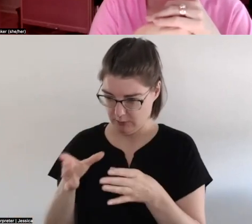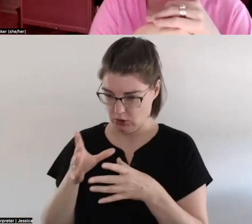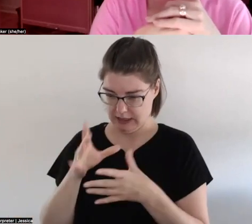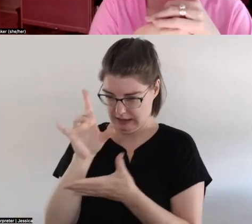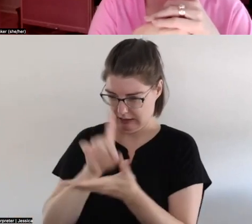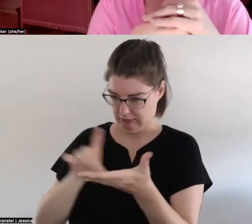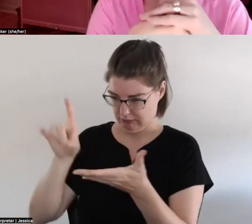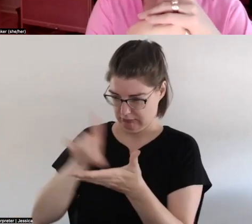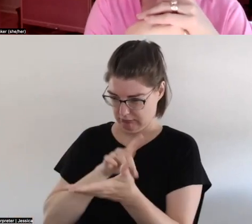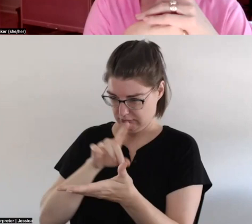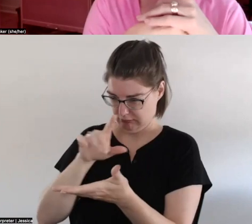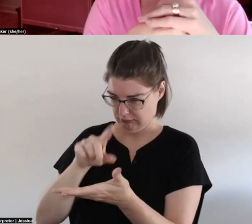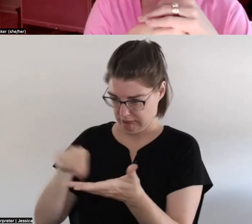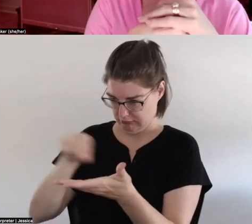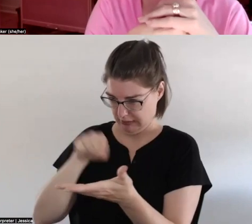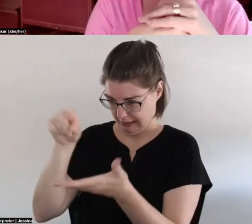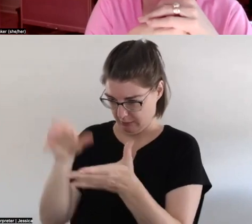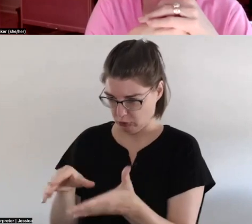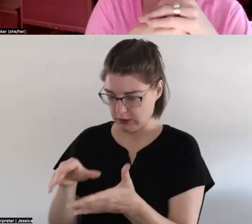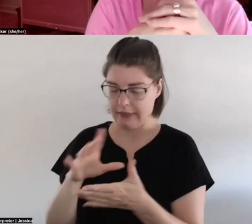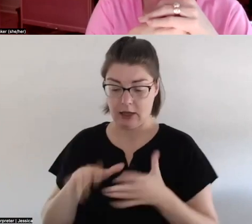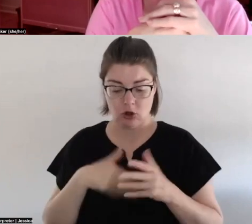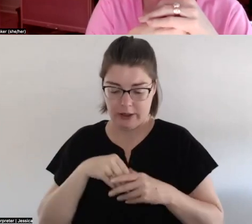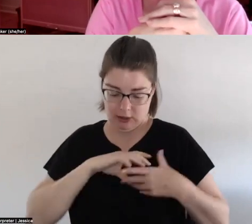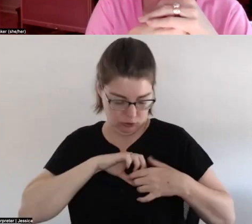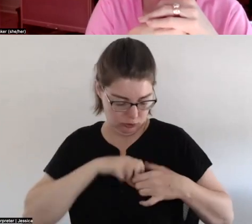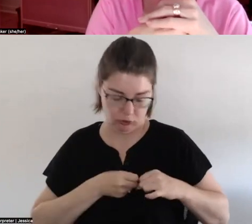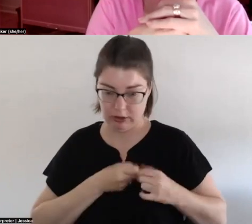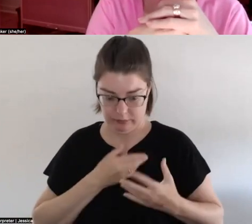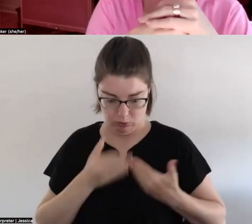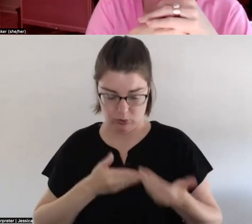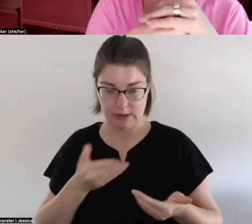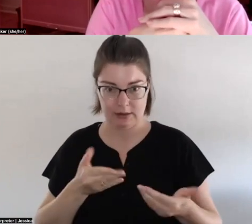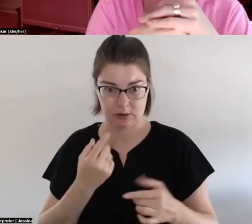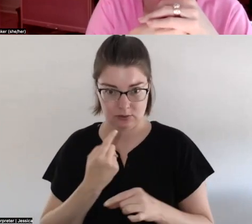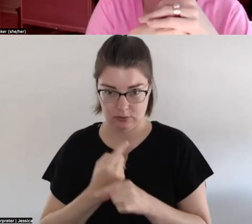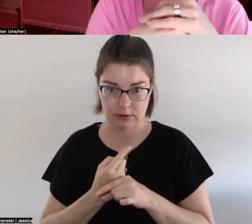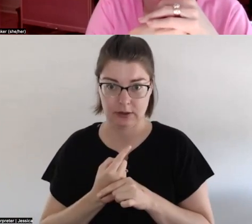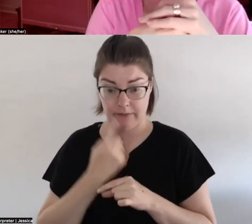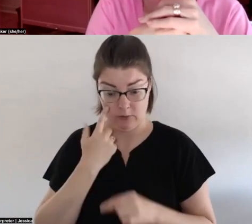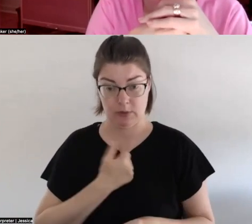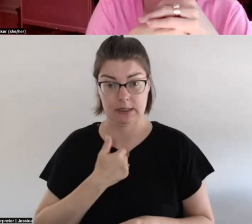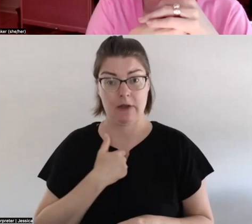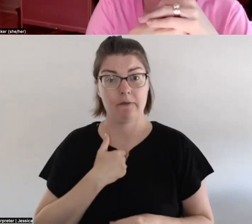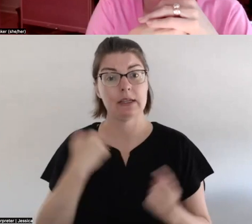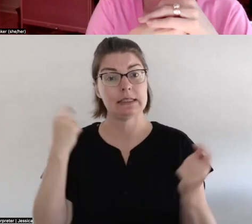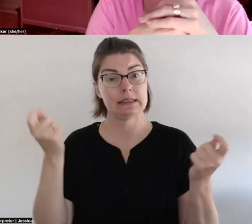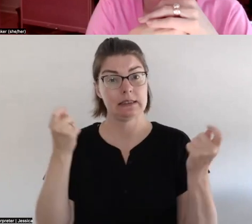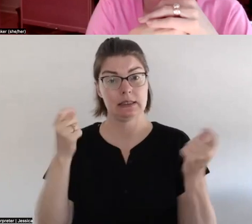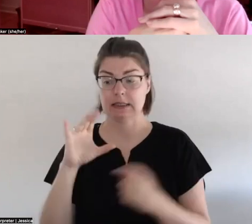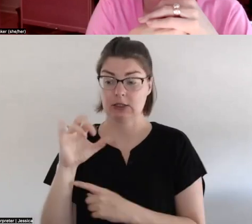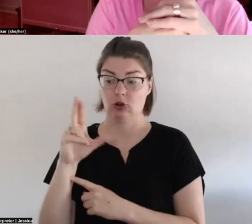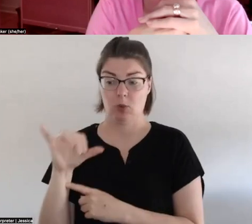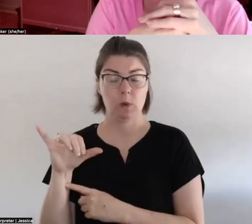criticism because that's all a part of the grief work and um for me ceremony is really